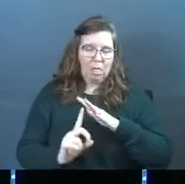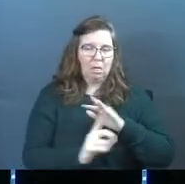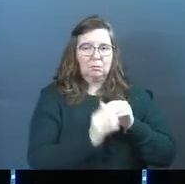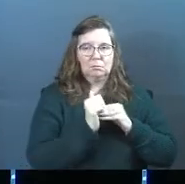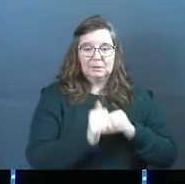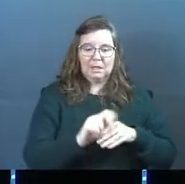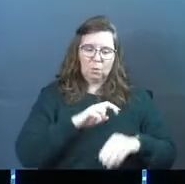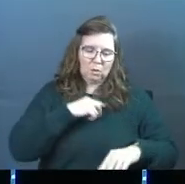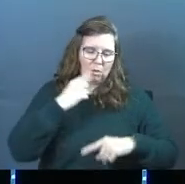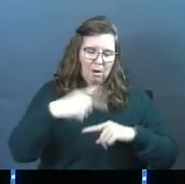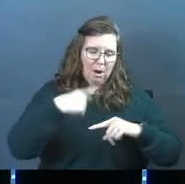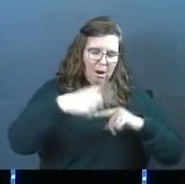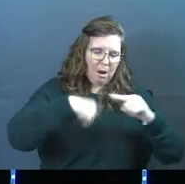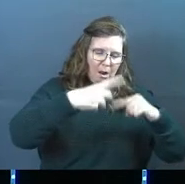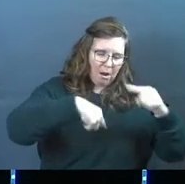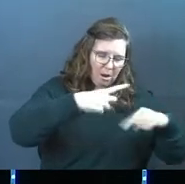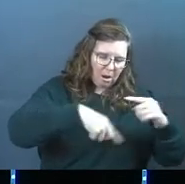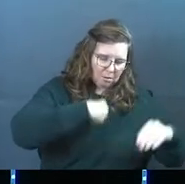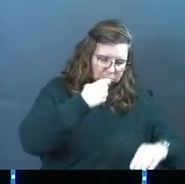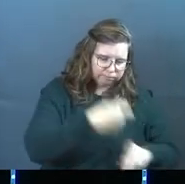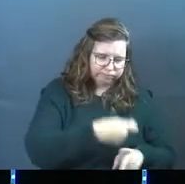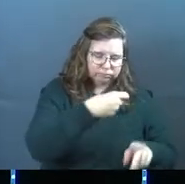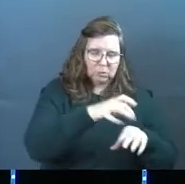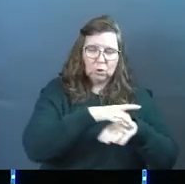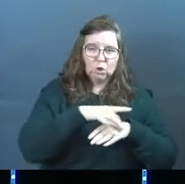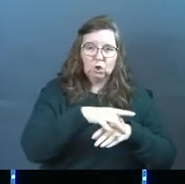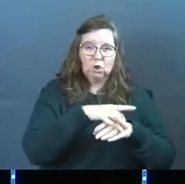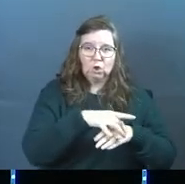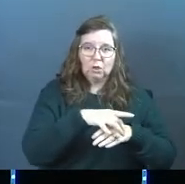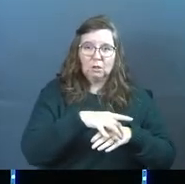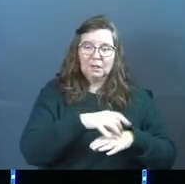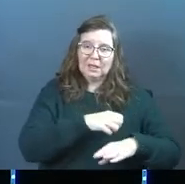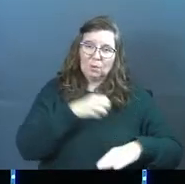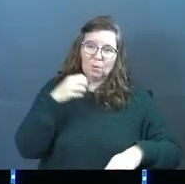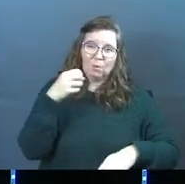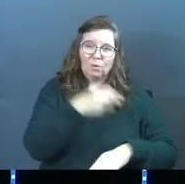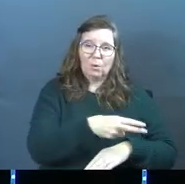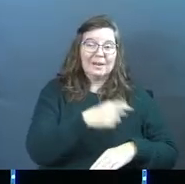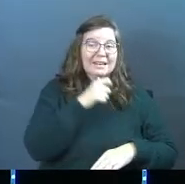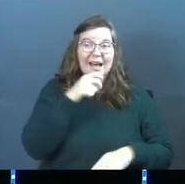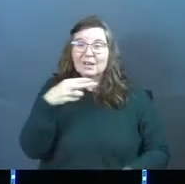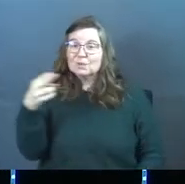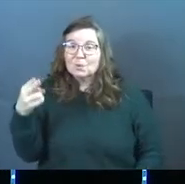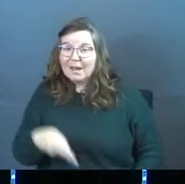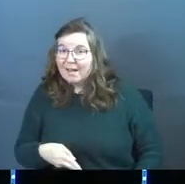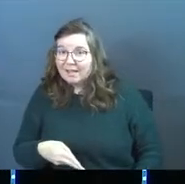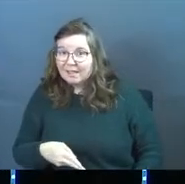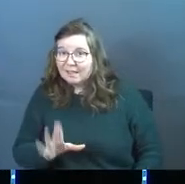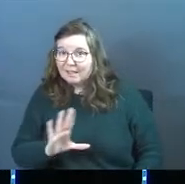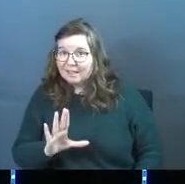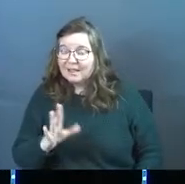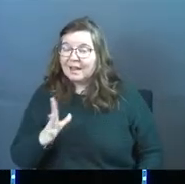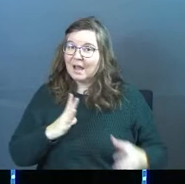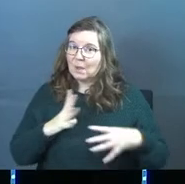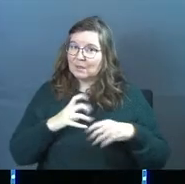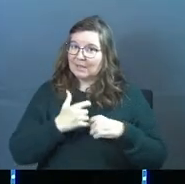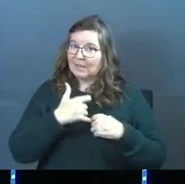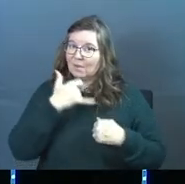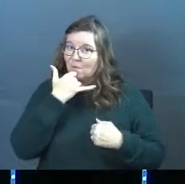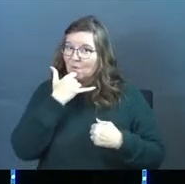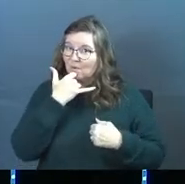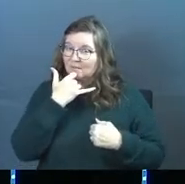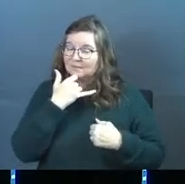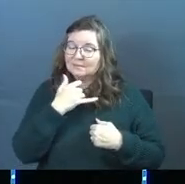He was hurled to the earth and his angels with him. Hurled to the earth, not to hell. Again, Hollywood gets that wrong.